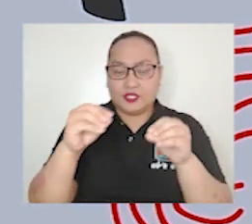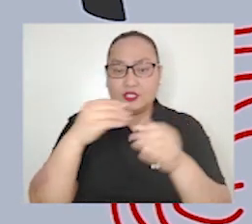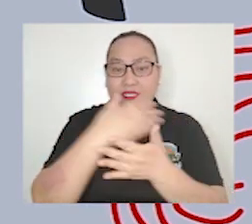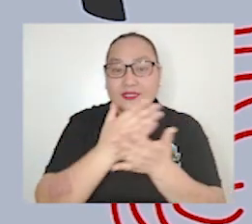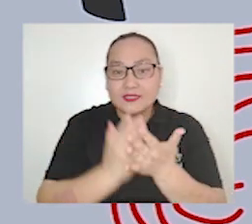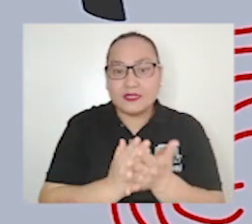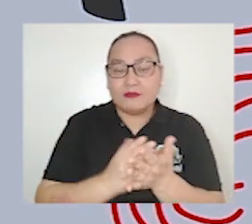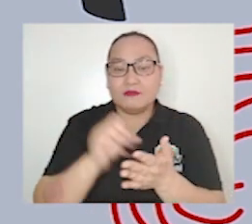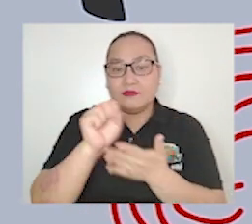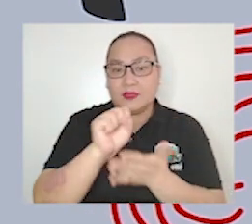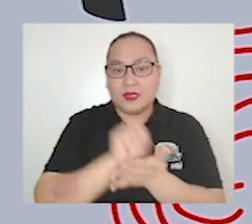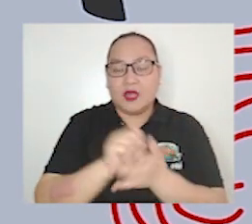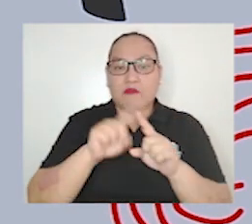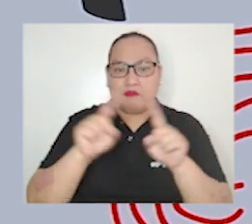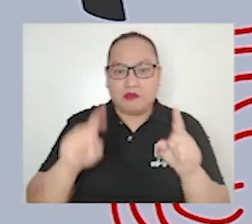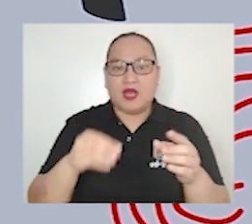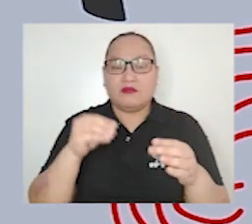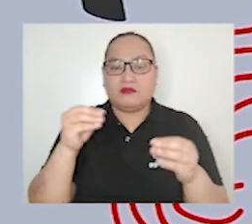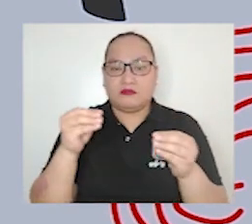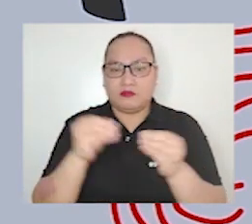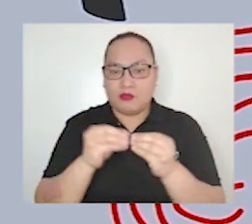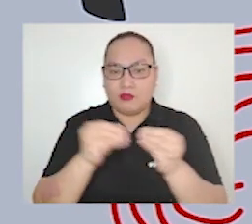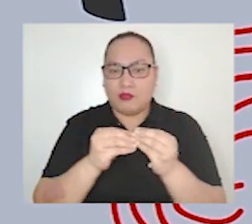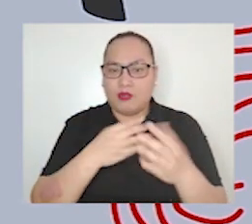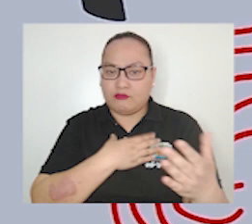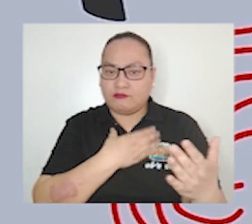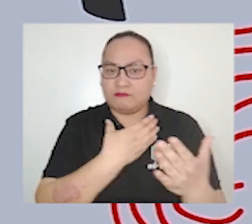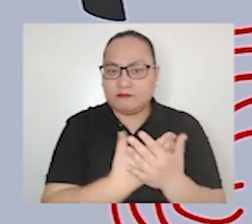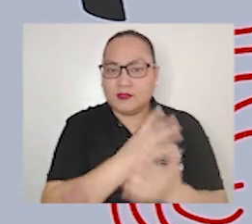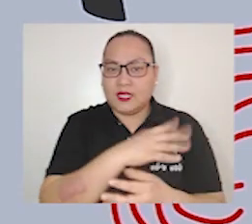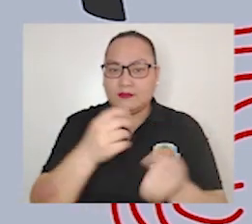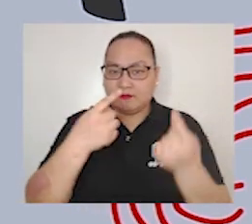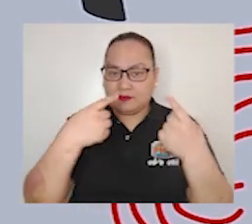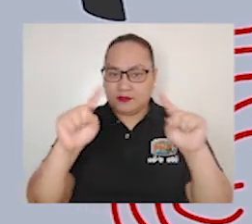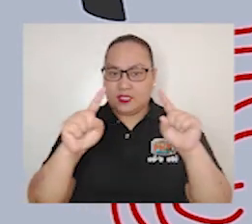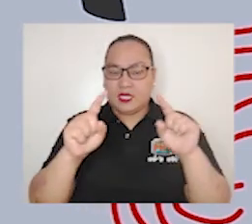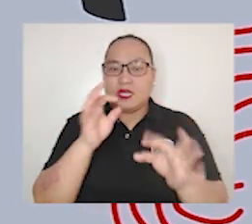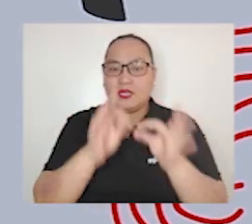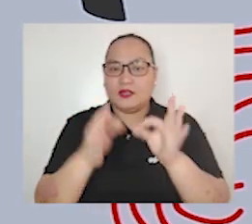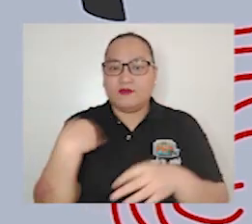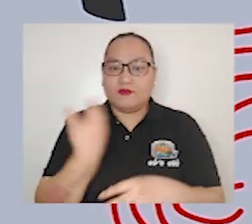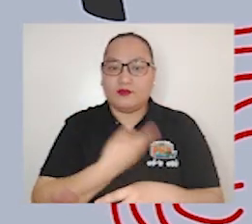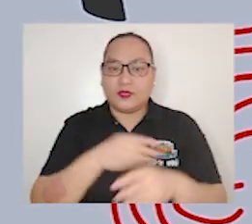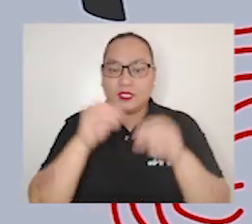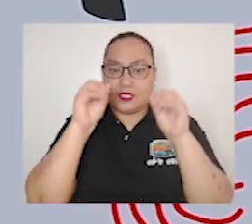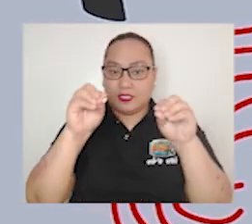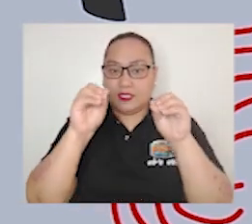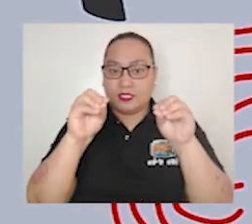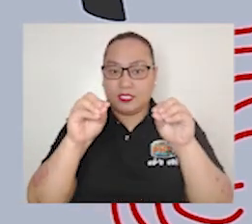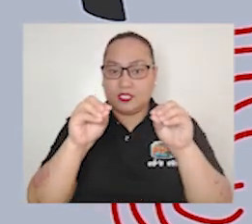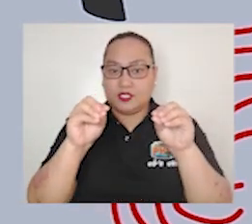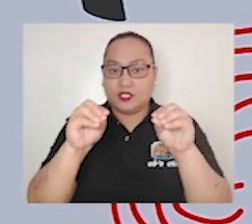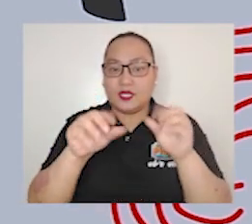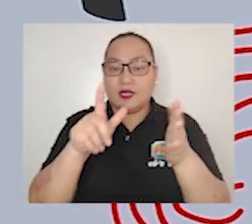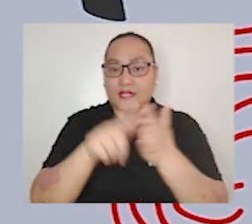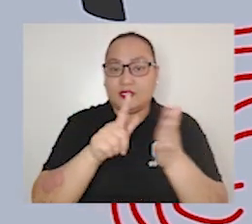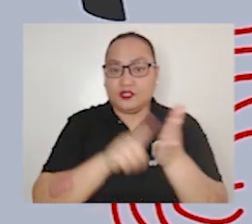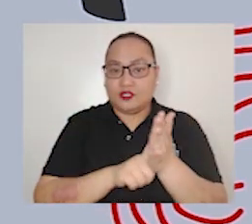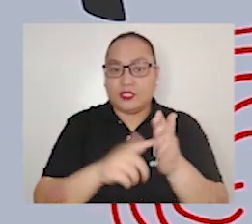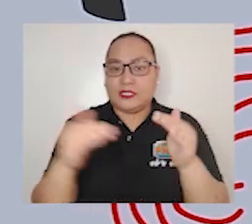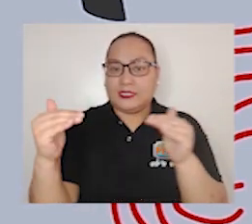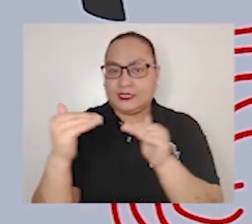be more confident and effective if we teach content aligned to our field of